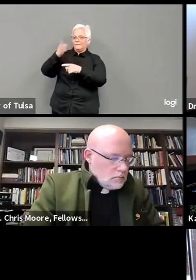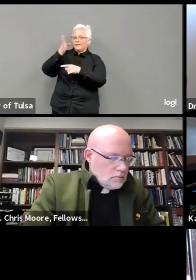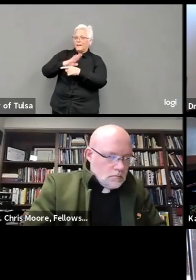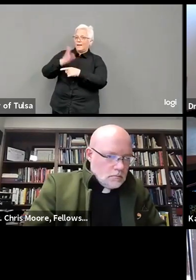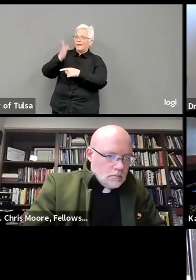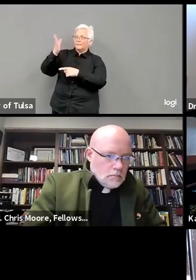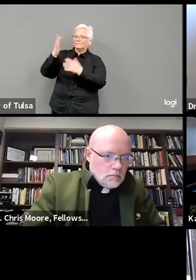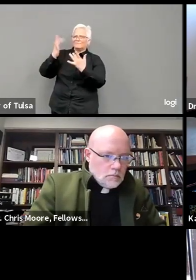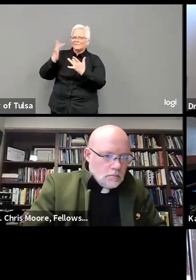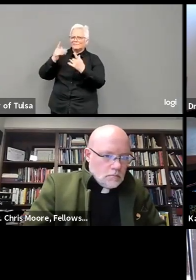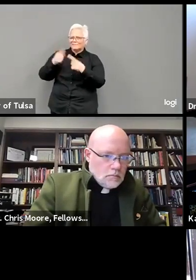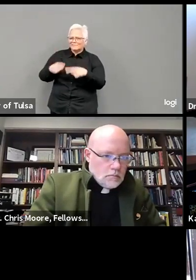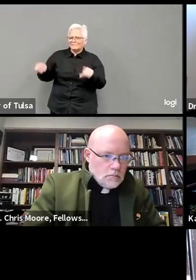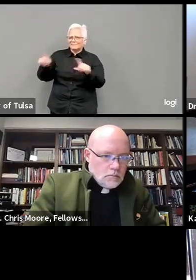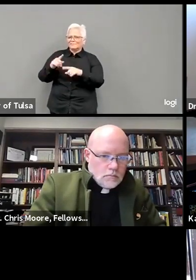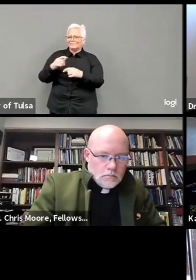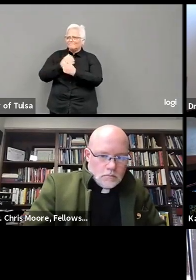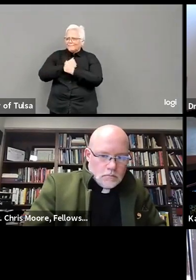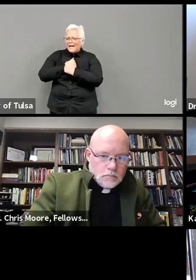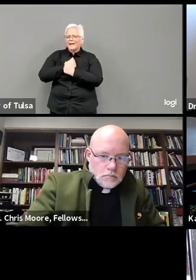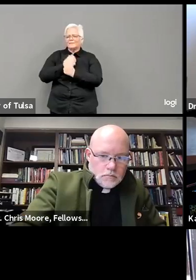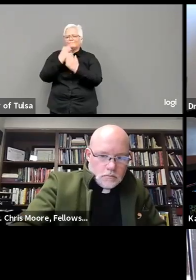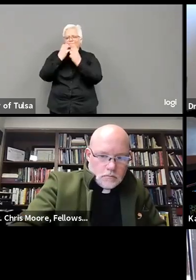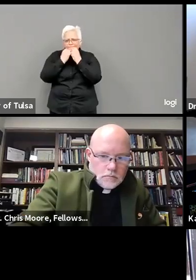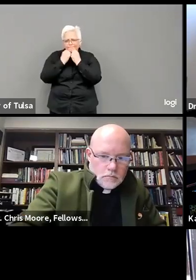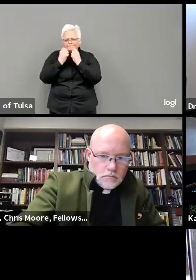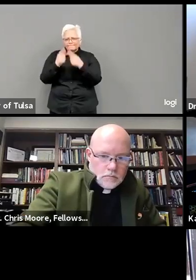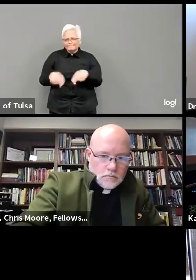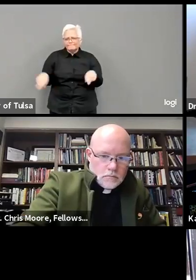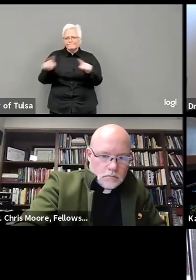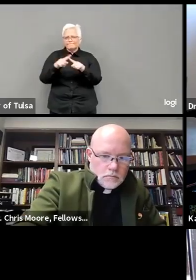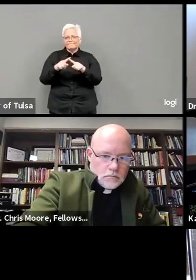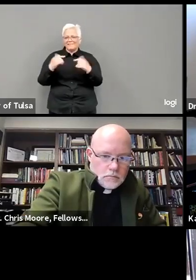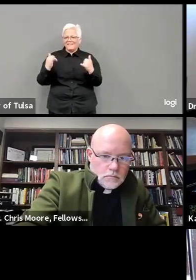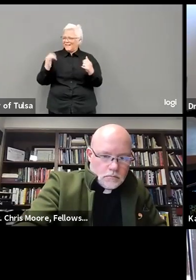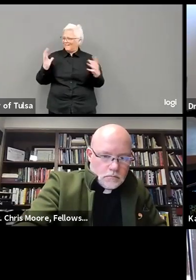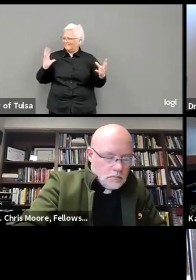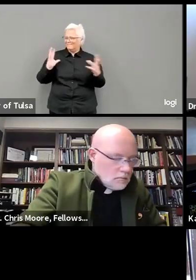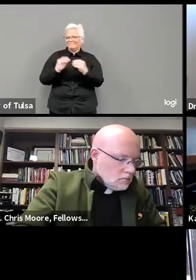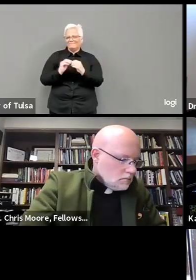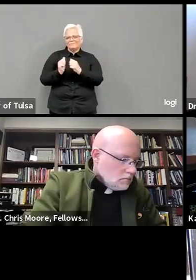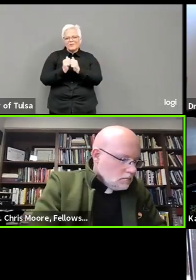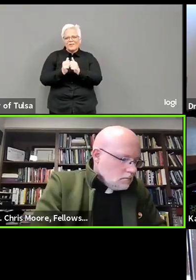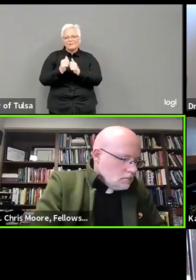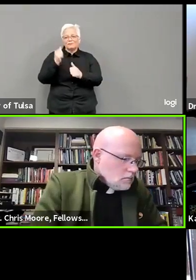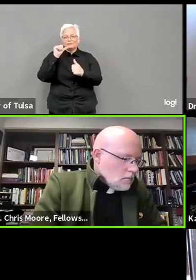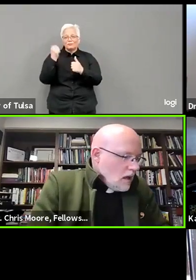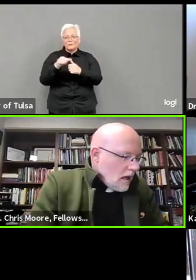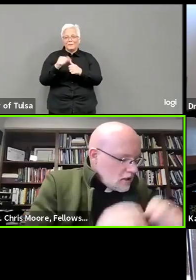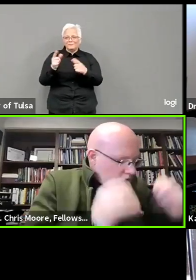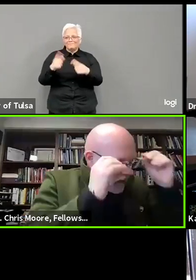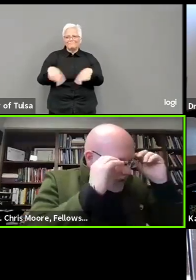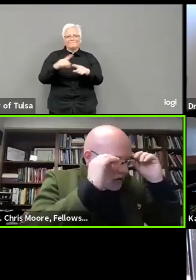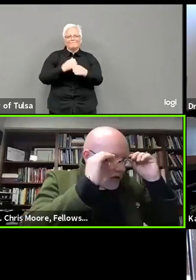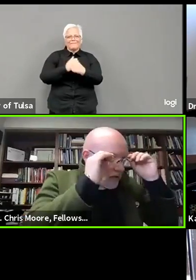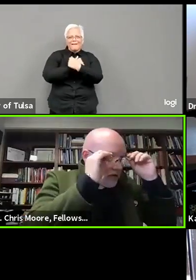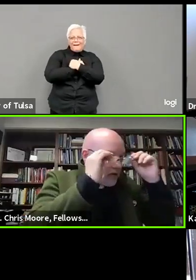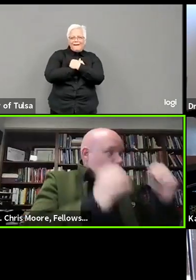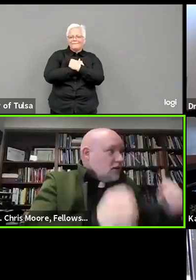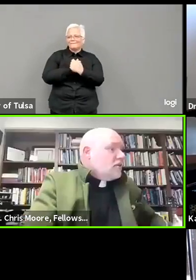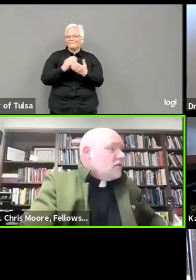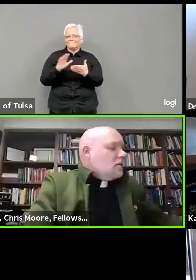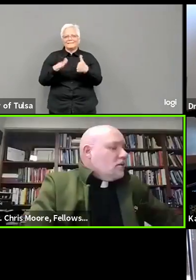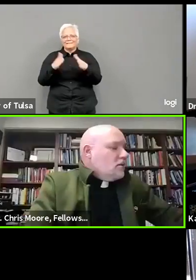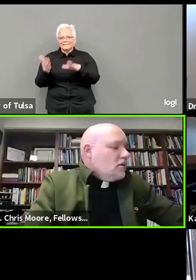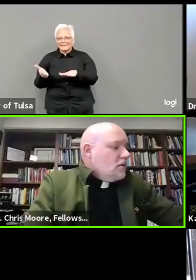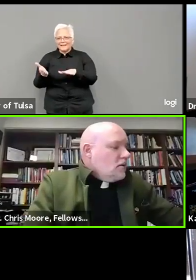Lord, as we gather today to remember all of our loved ones who we've lost over the past year. Hey, John, it's Chris.